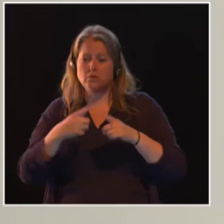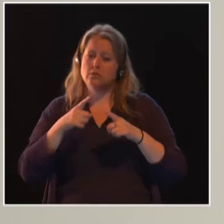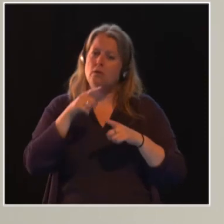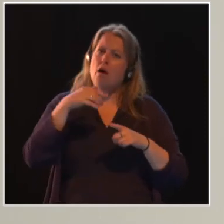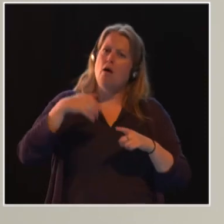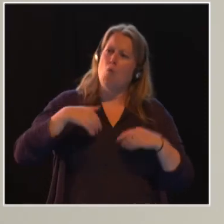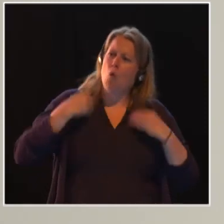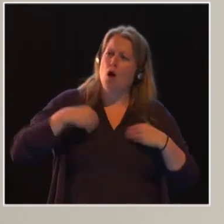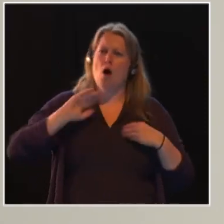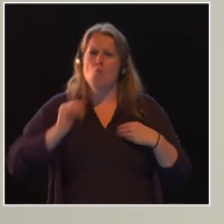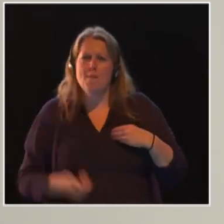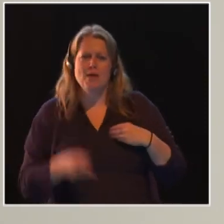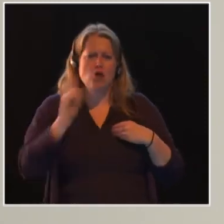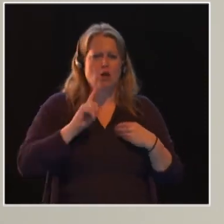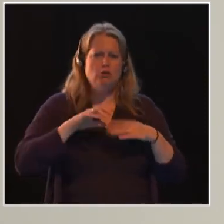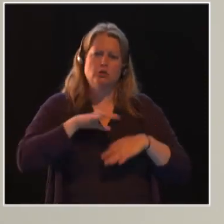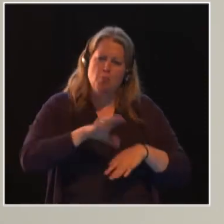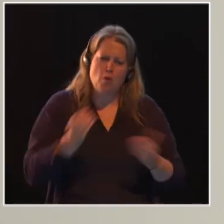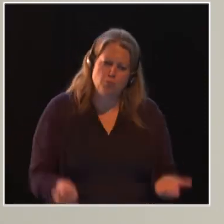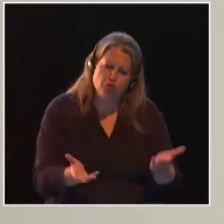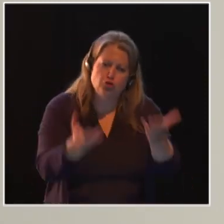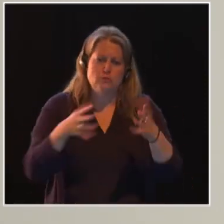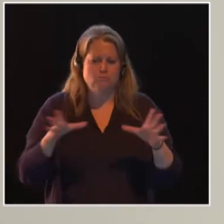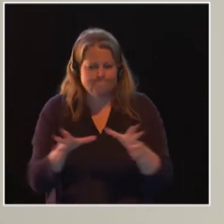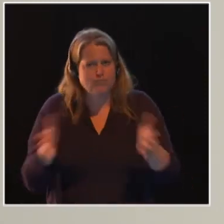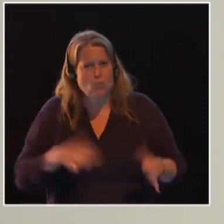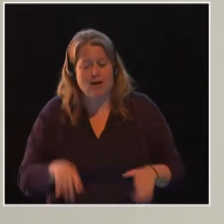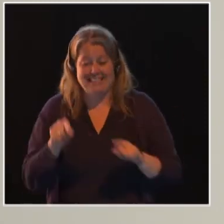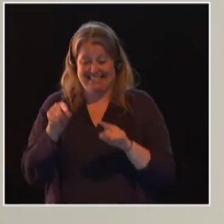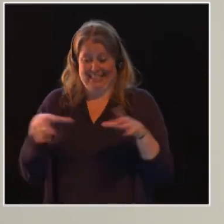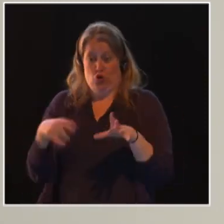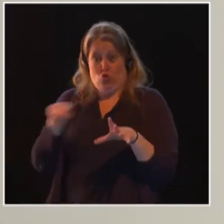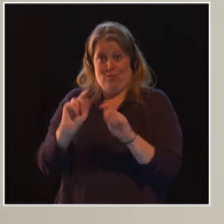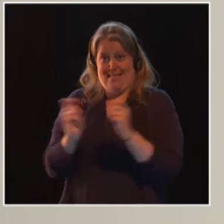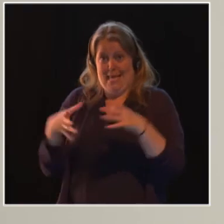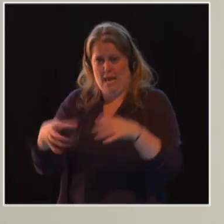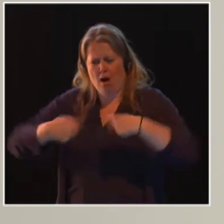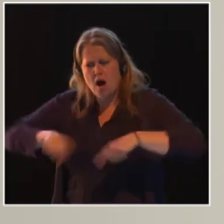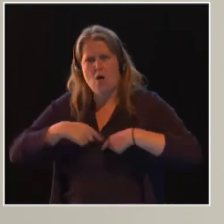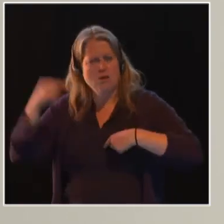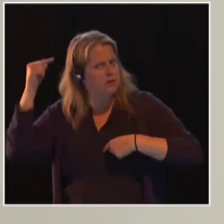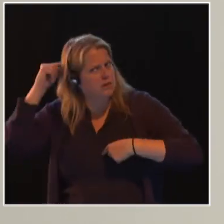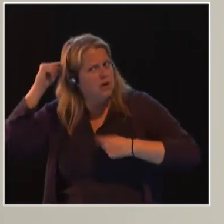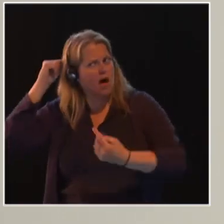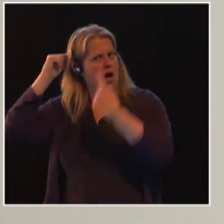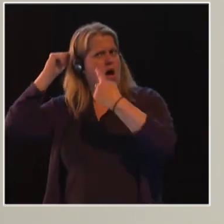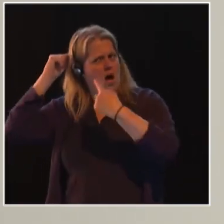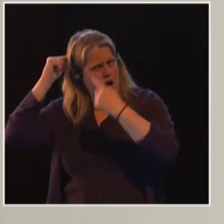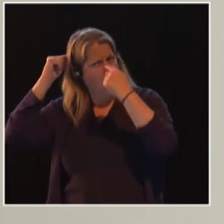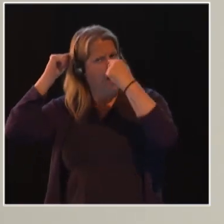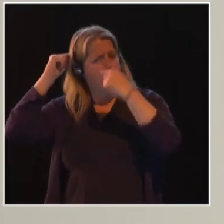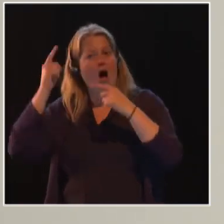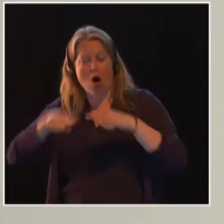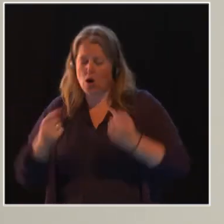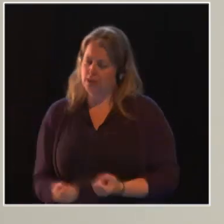You are our conscious, our motivation, our inspiration, and I thank you